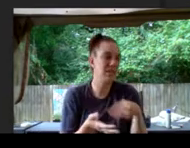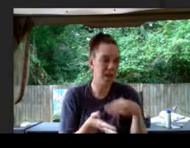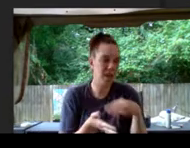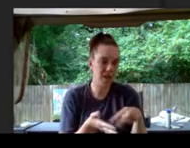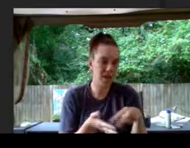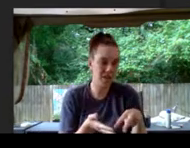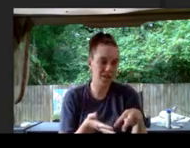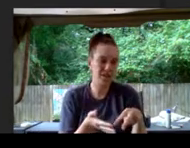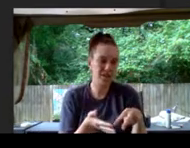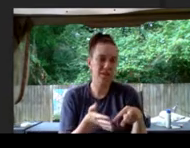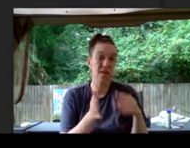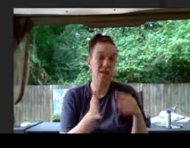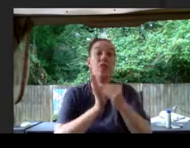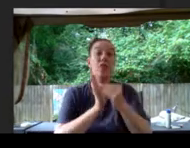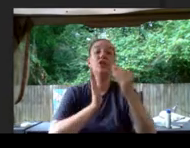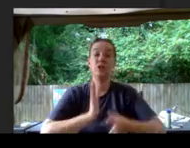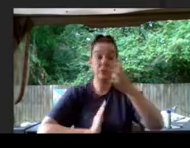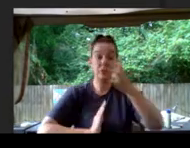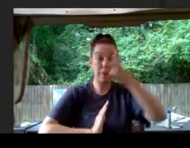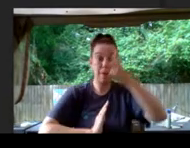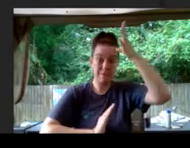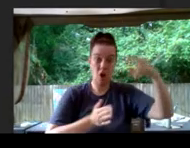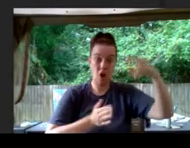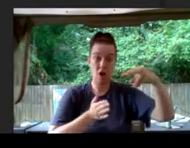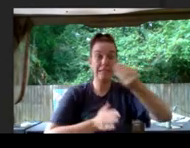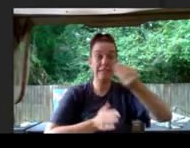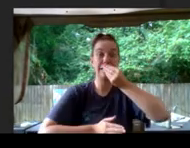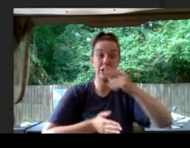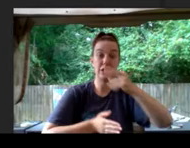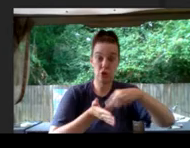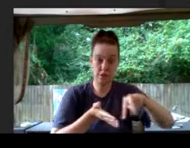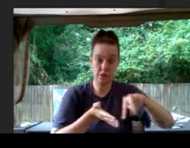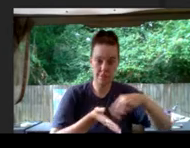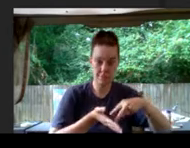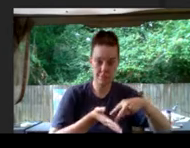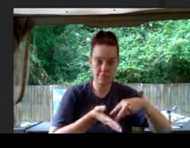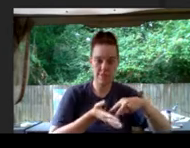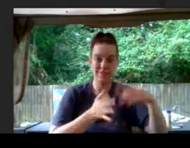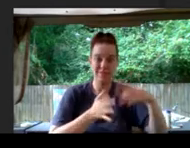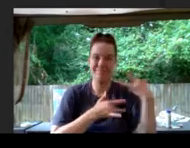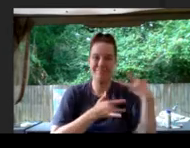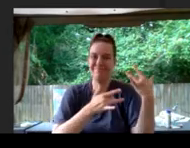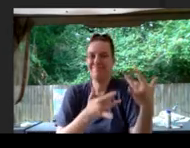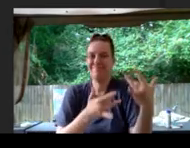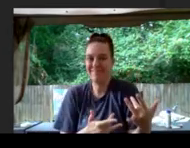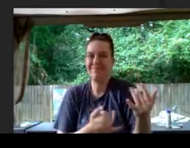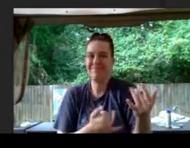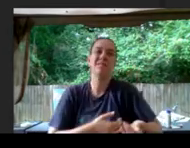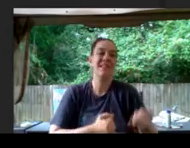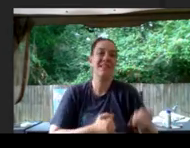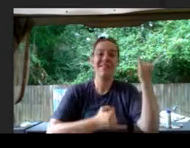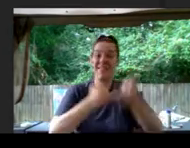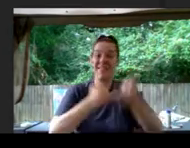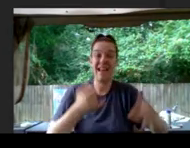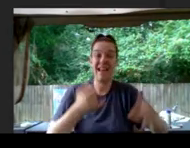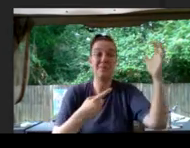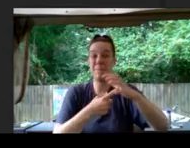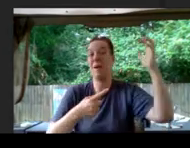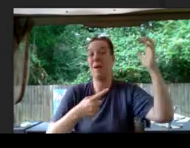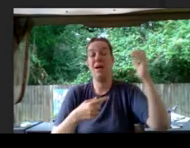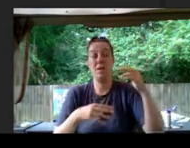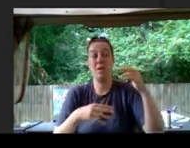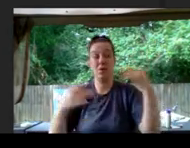The student-parent dinner dance was typically the last popular event hosted